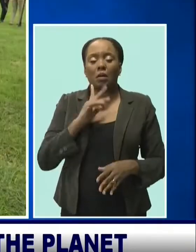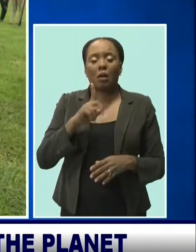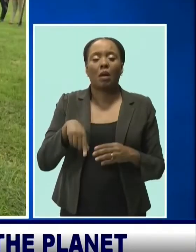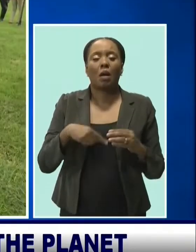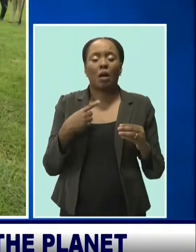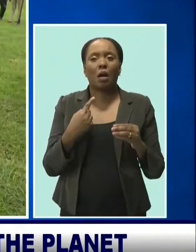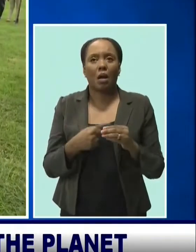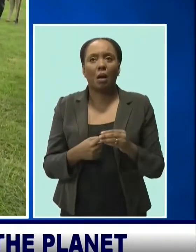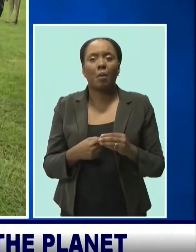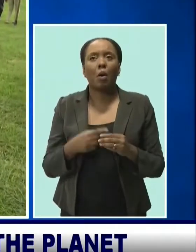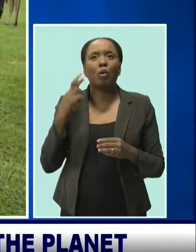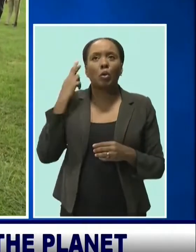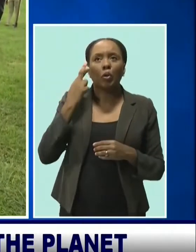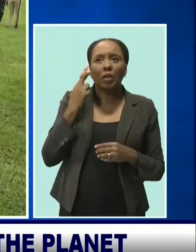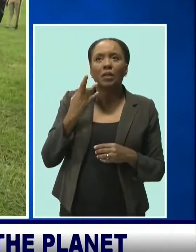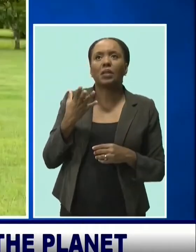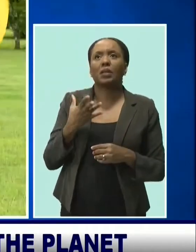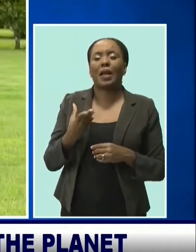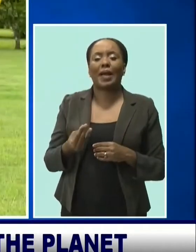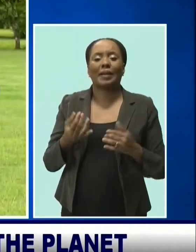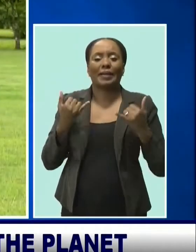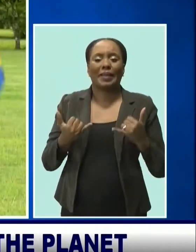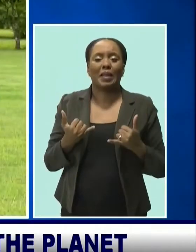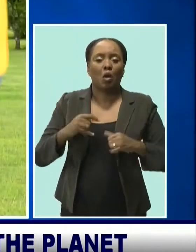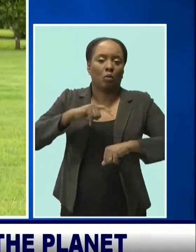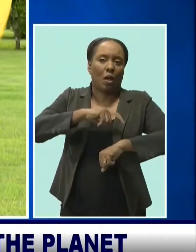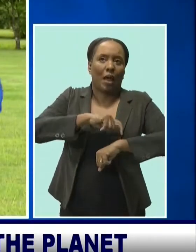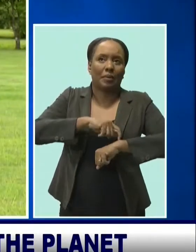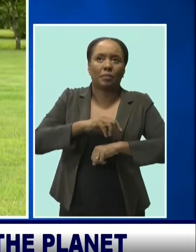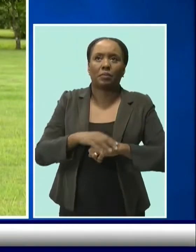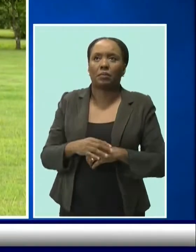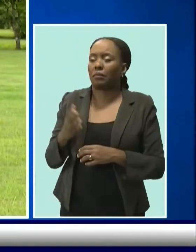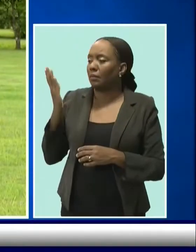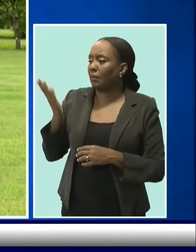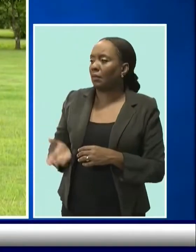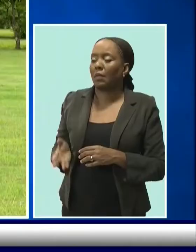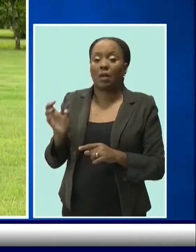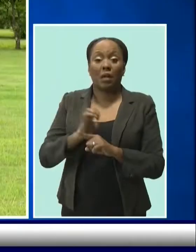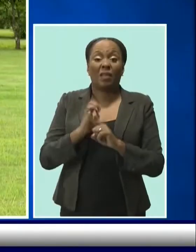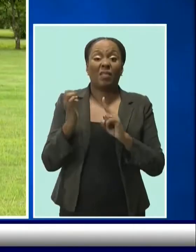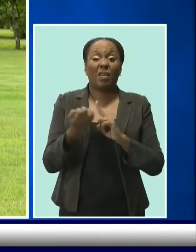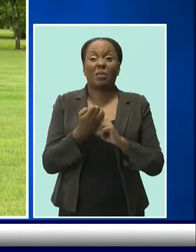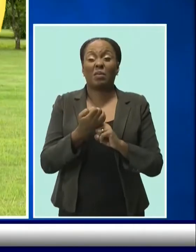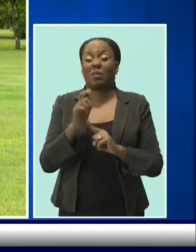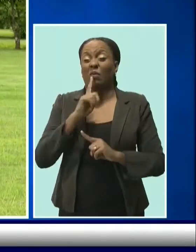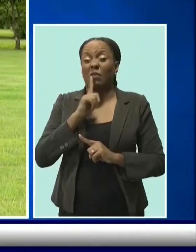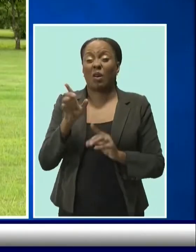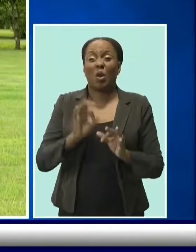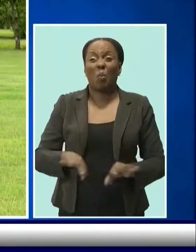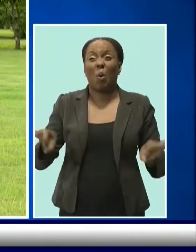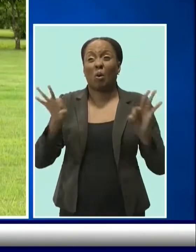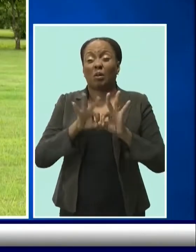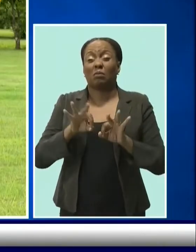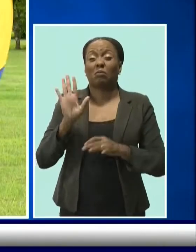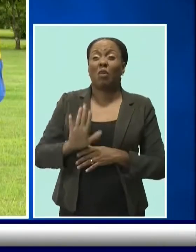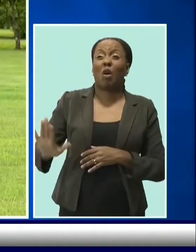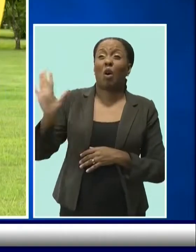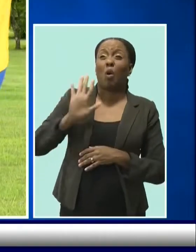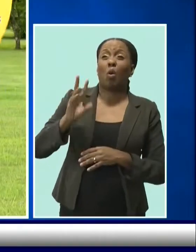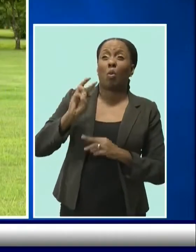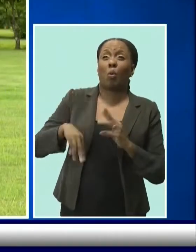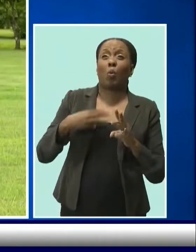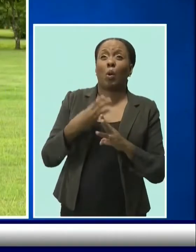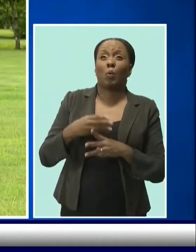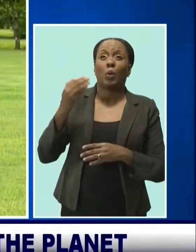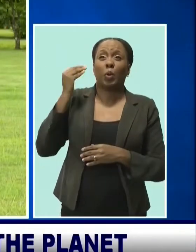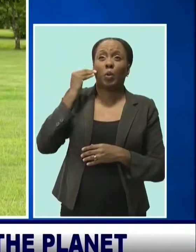exercise. The environment is a very important aspect and around the world right now, actually the G20, our